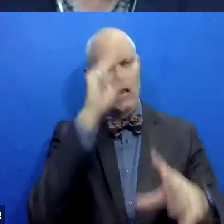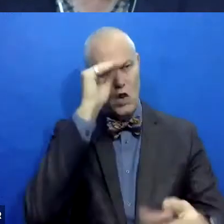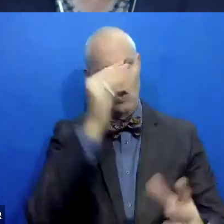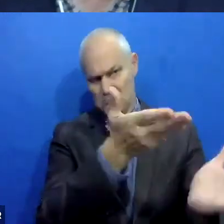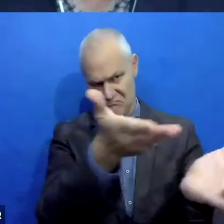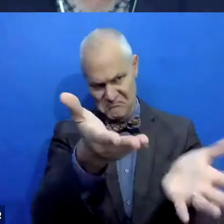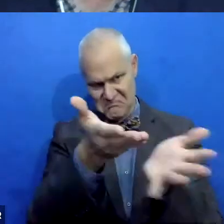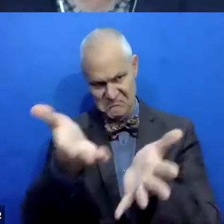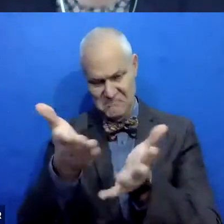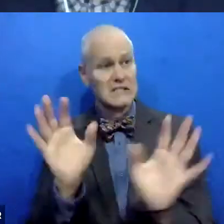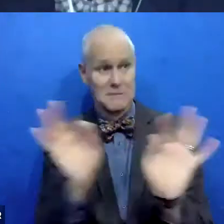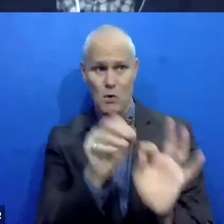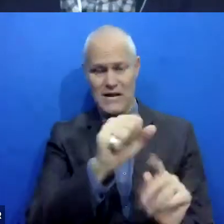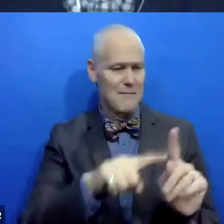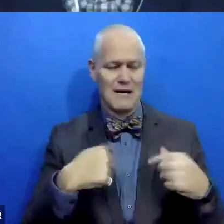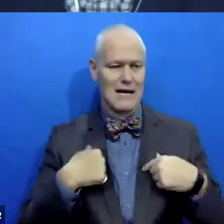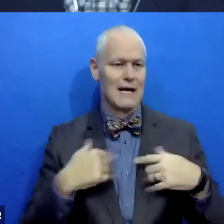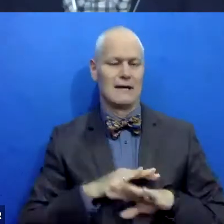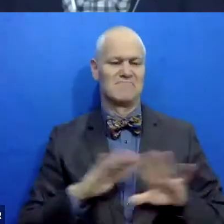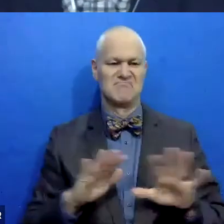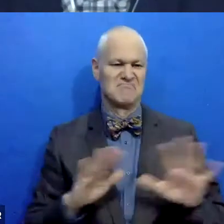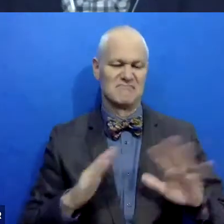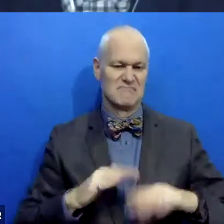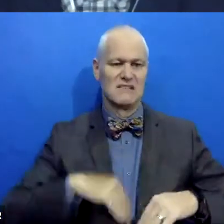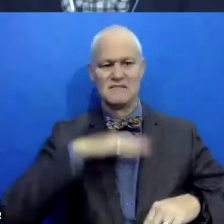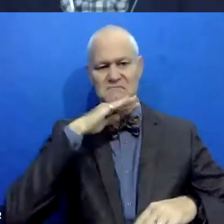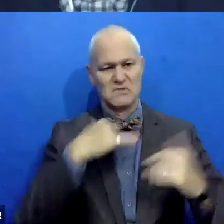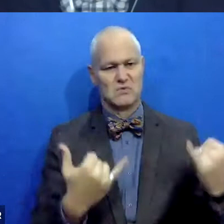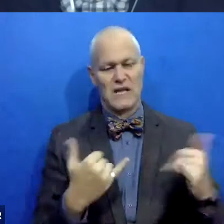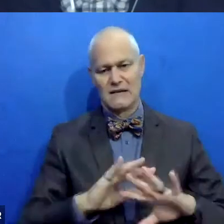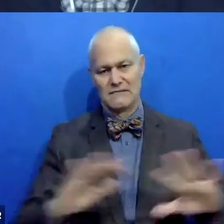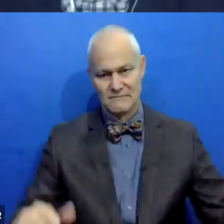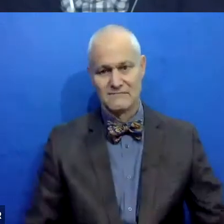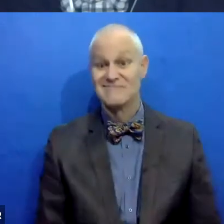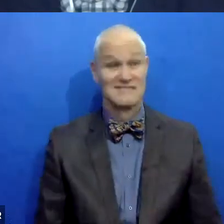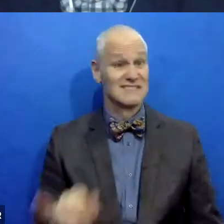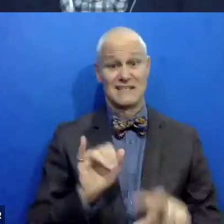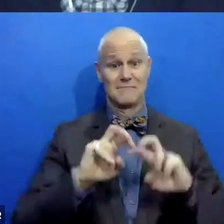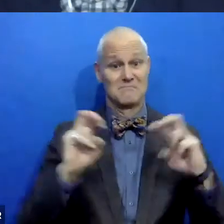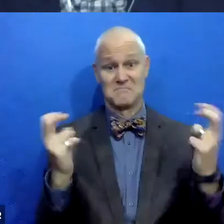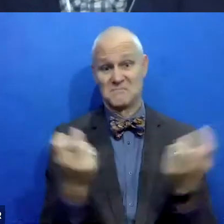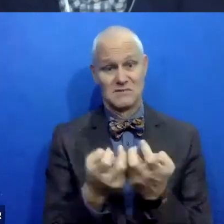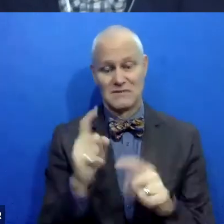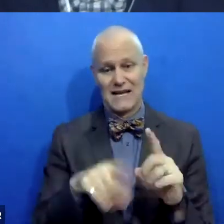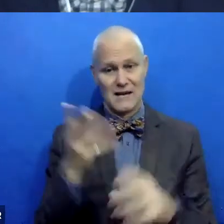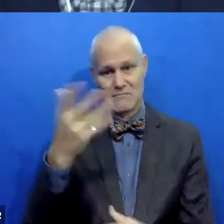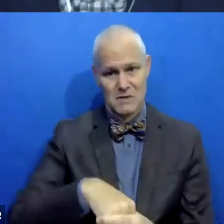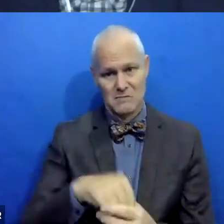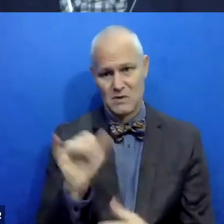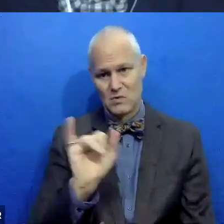know, this is an important conversation, but it's not something I can be part of. Um, and those are circles also that I just can't participate in as well.